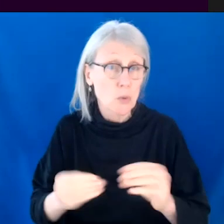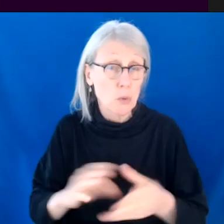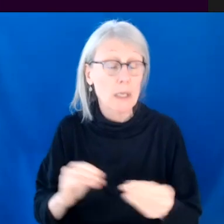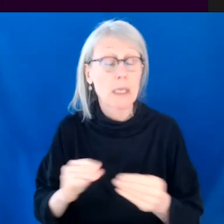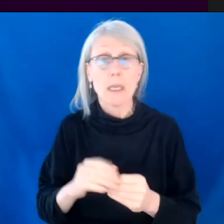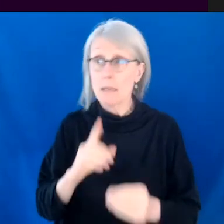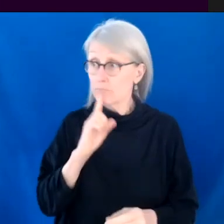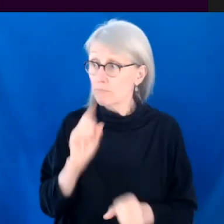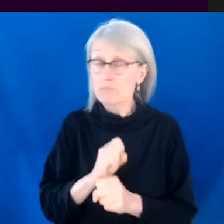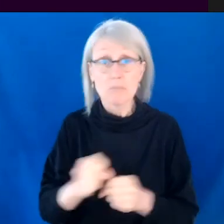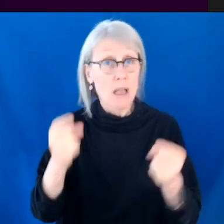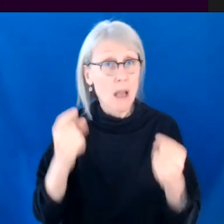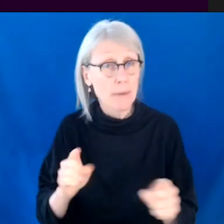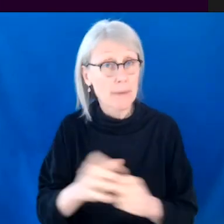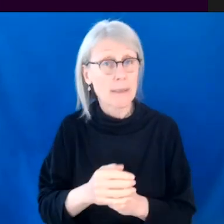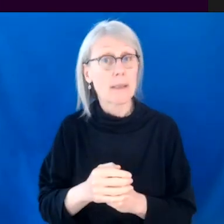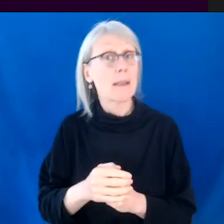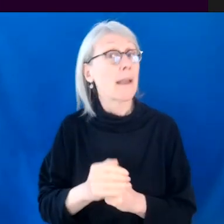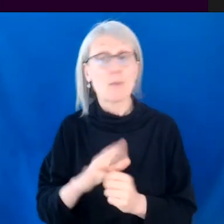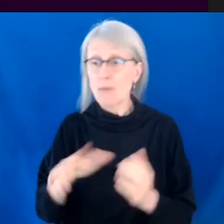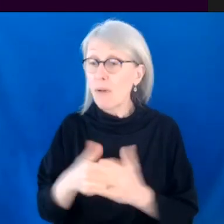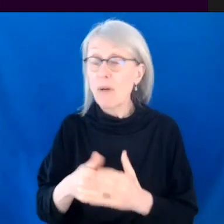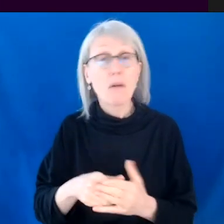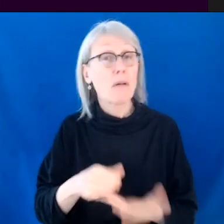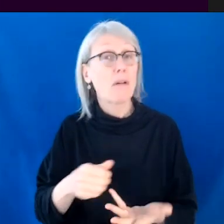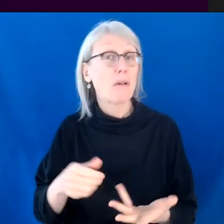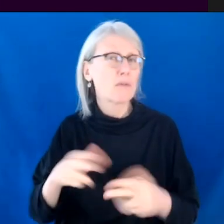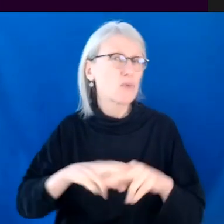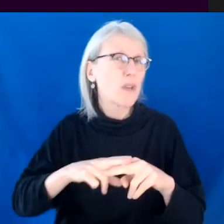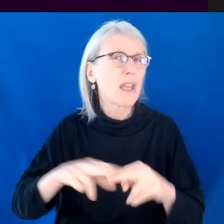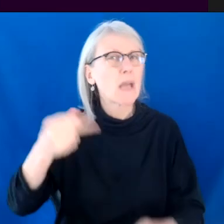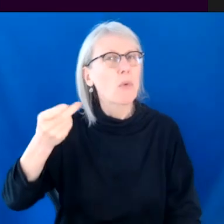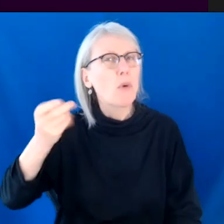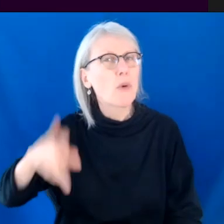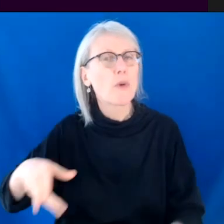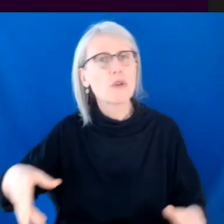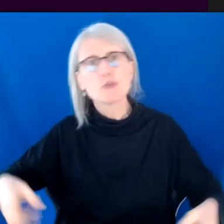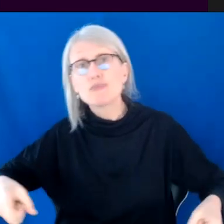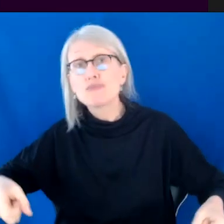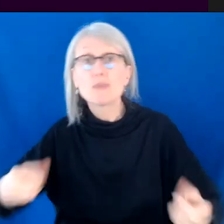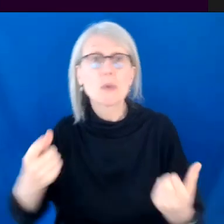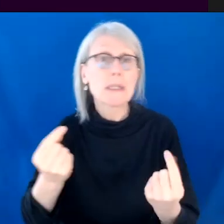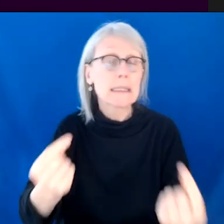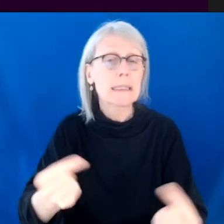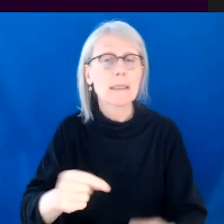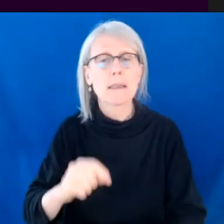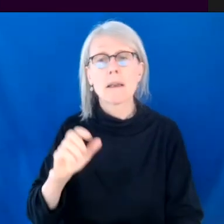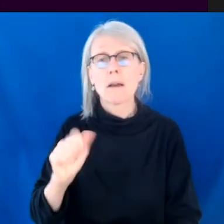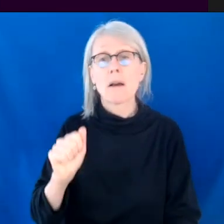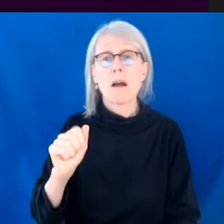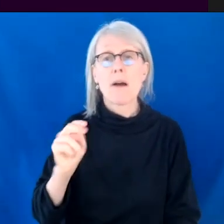actually was about these black porters and what they did. And, um, Arnold Pinnock, one of the other